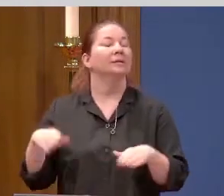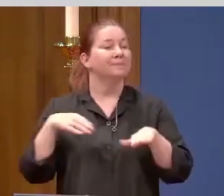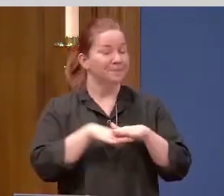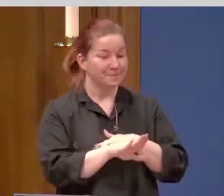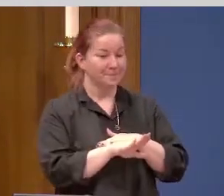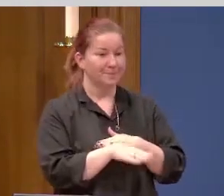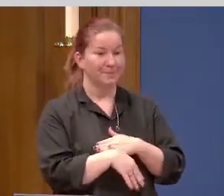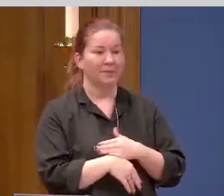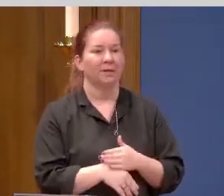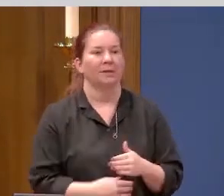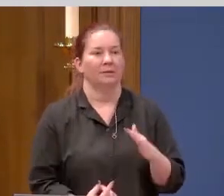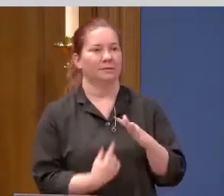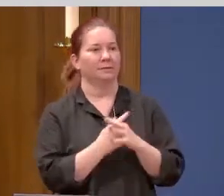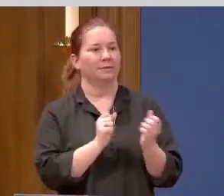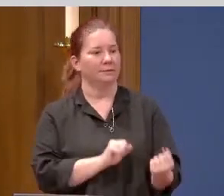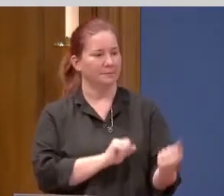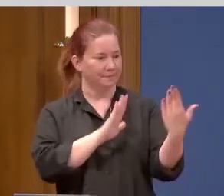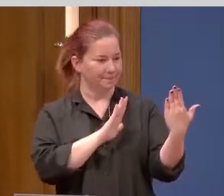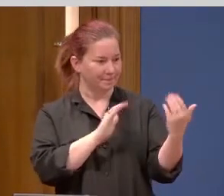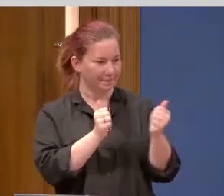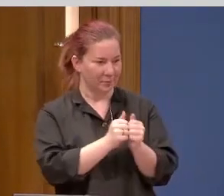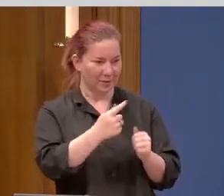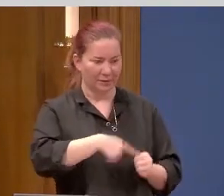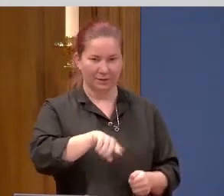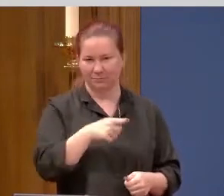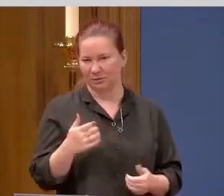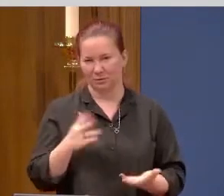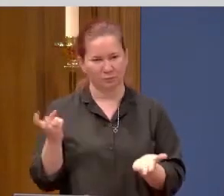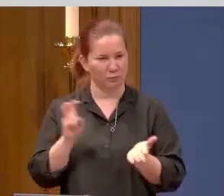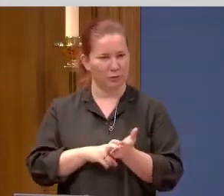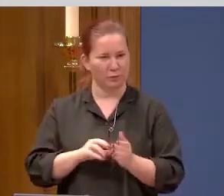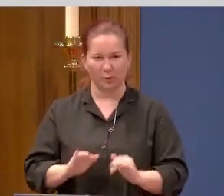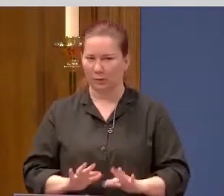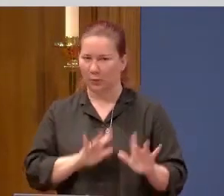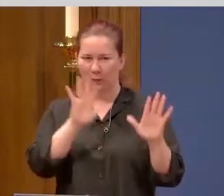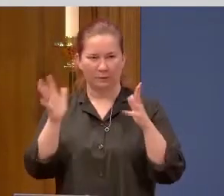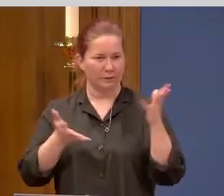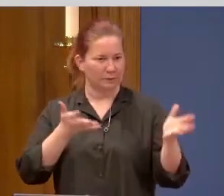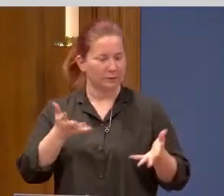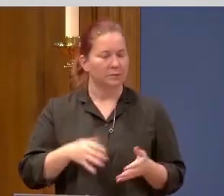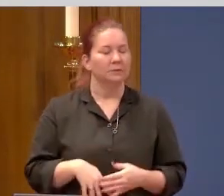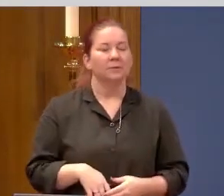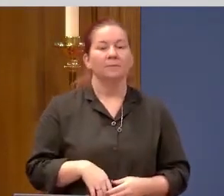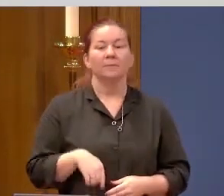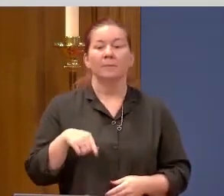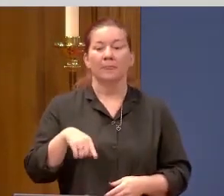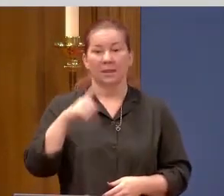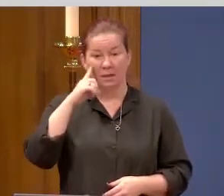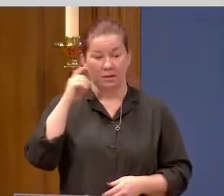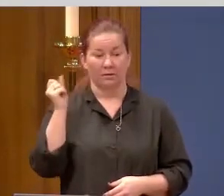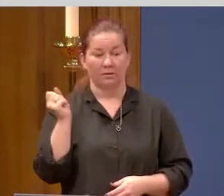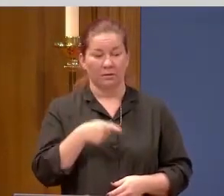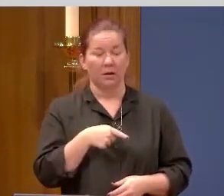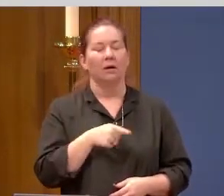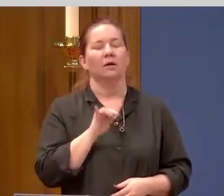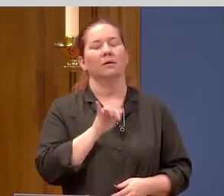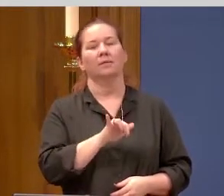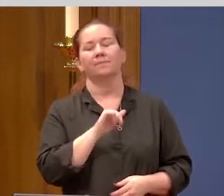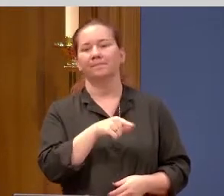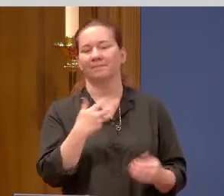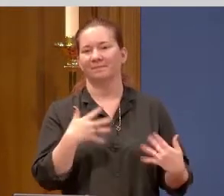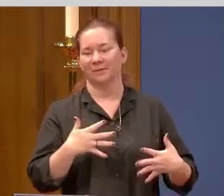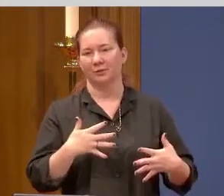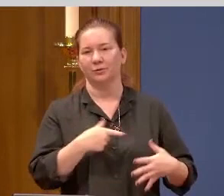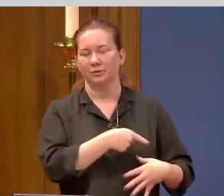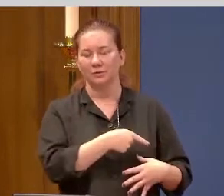before them, all resurrected and glorified. And he recognizes their fear. And he